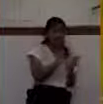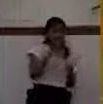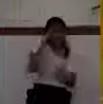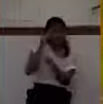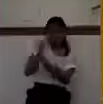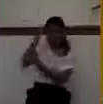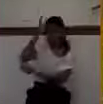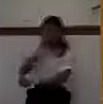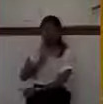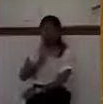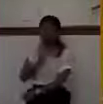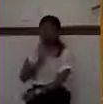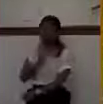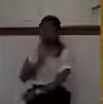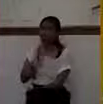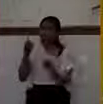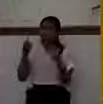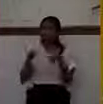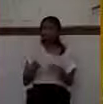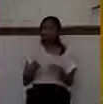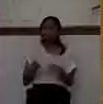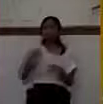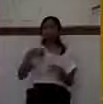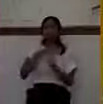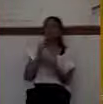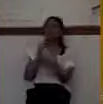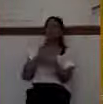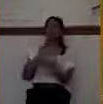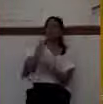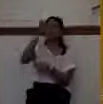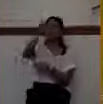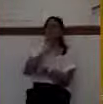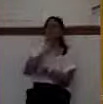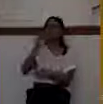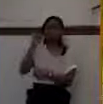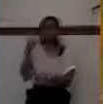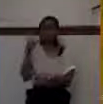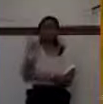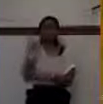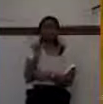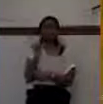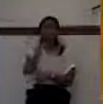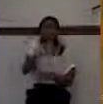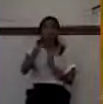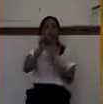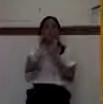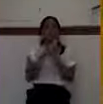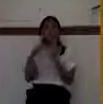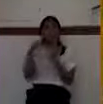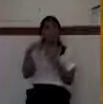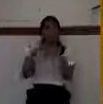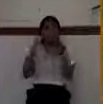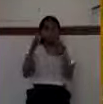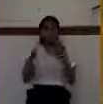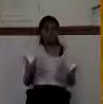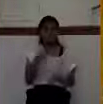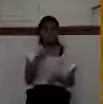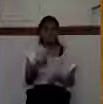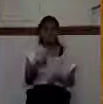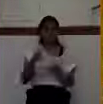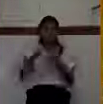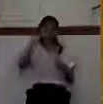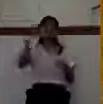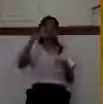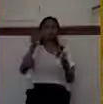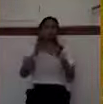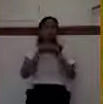God, then we are committing the sin that the prophets in the Old Testament talked about, which is spiritual adultery,